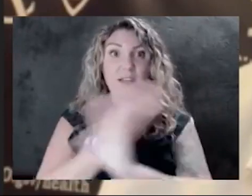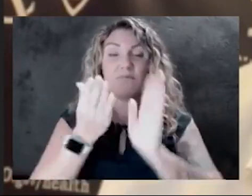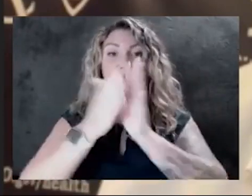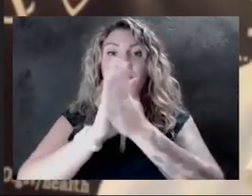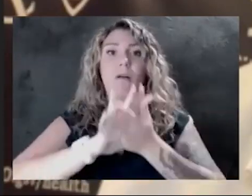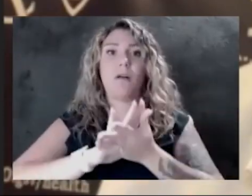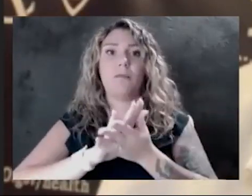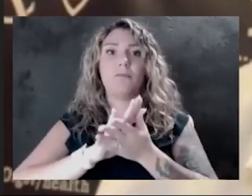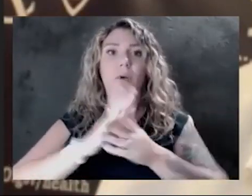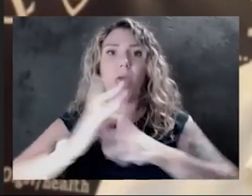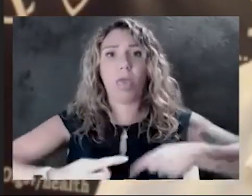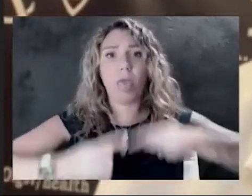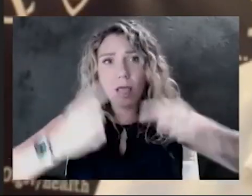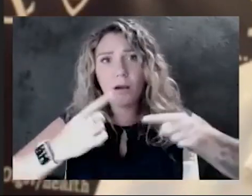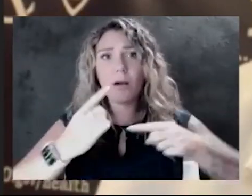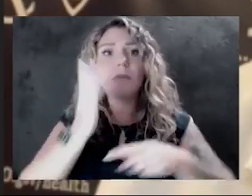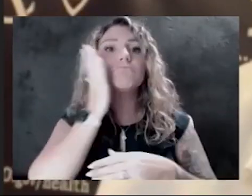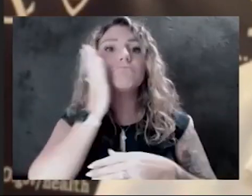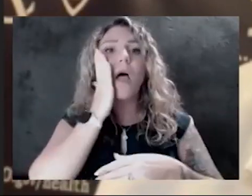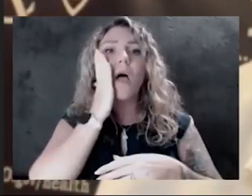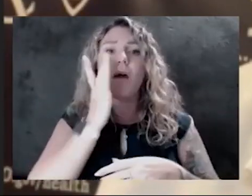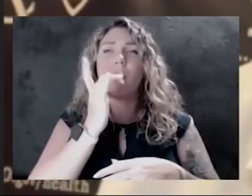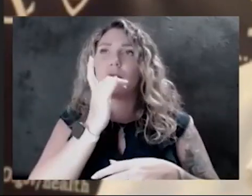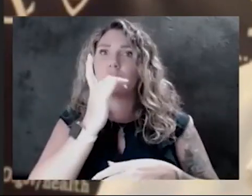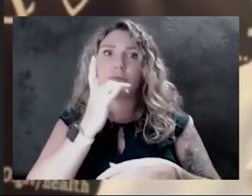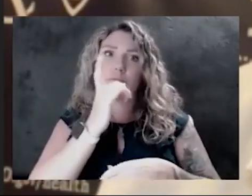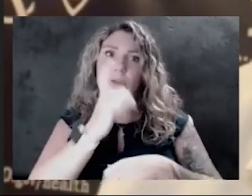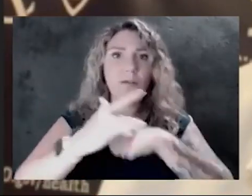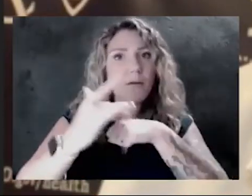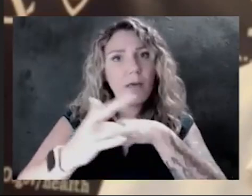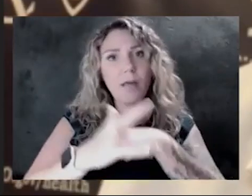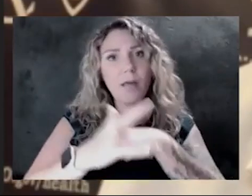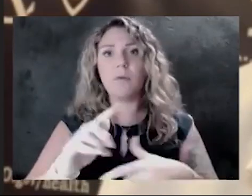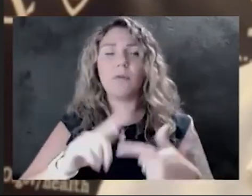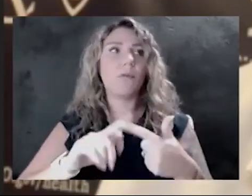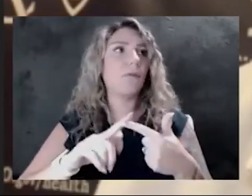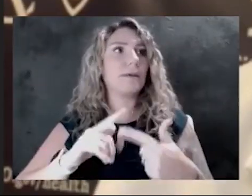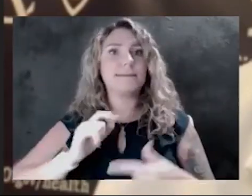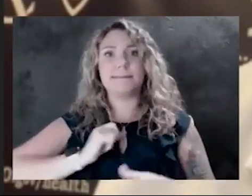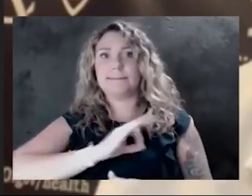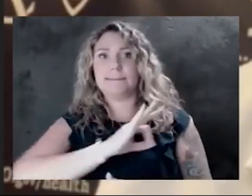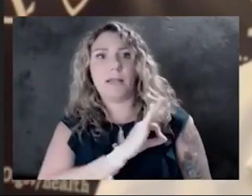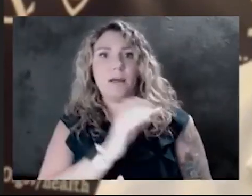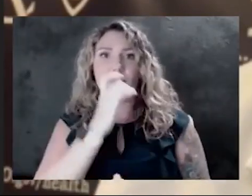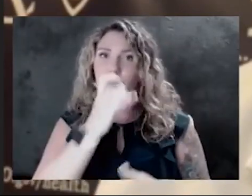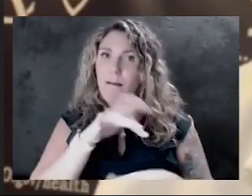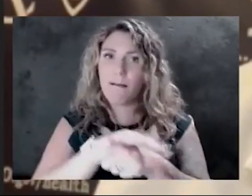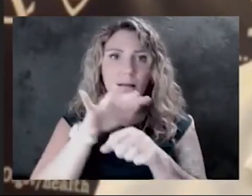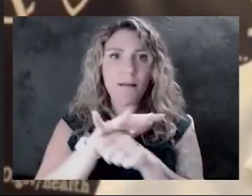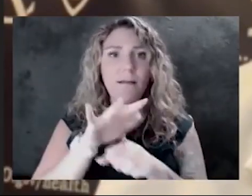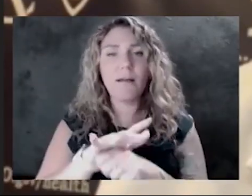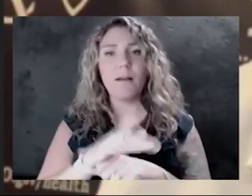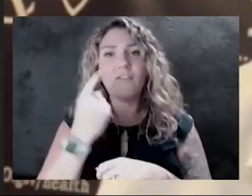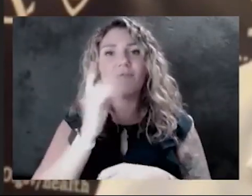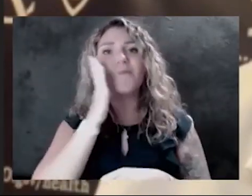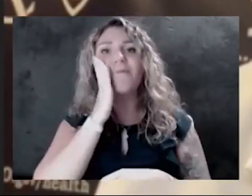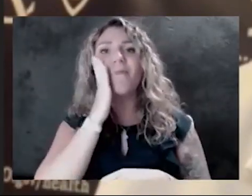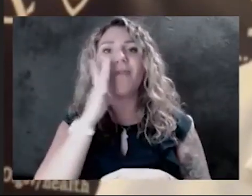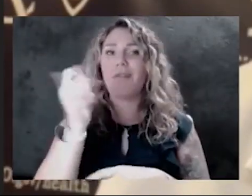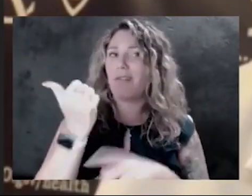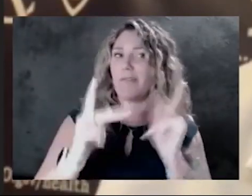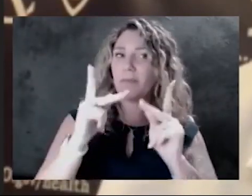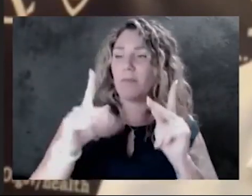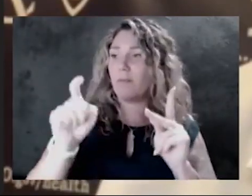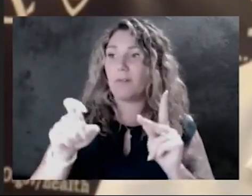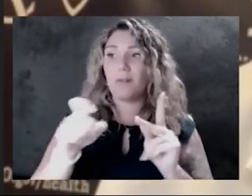capacity and staffing capacity for those beds where folks that need other procedures